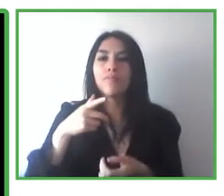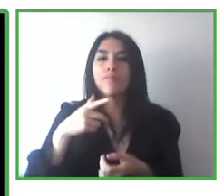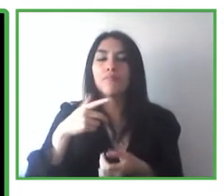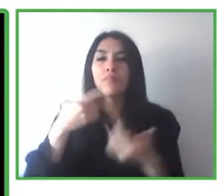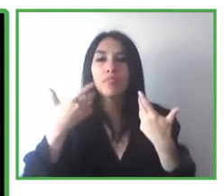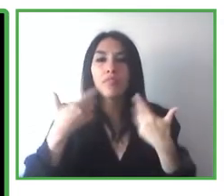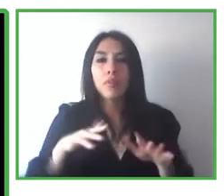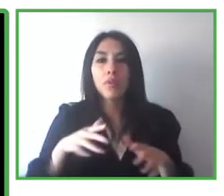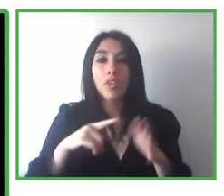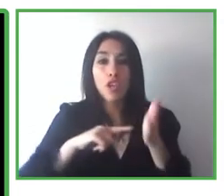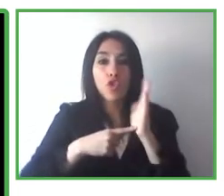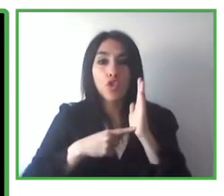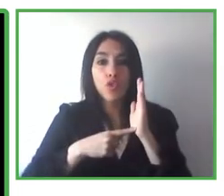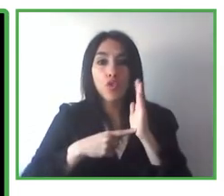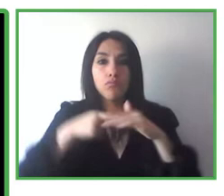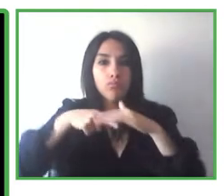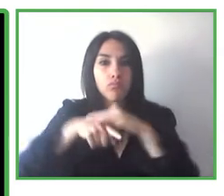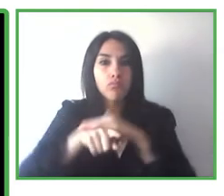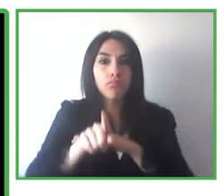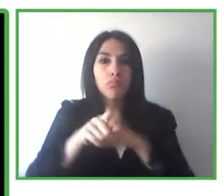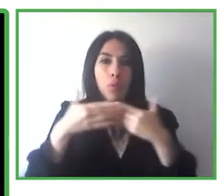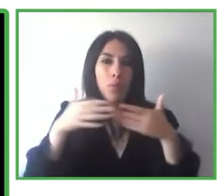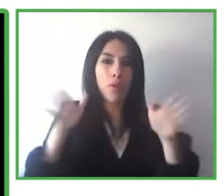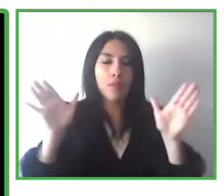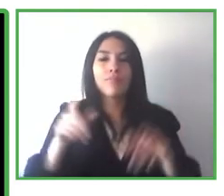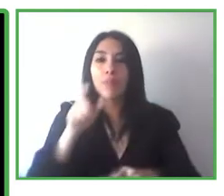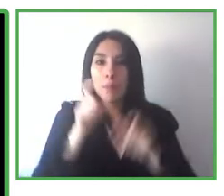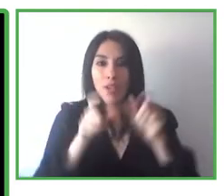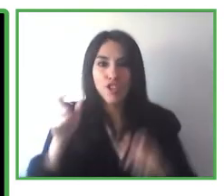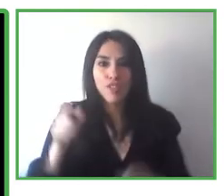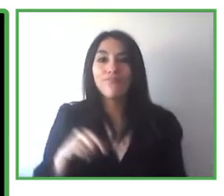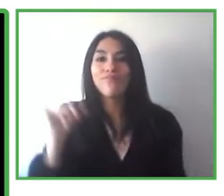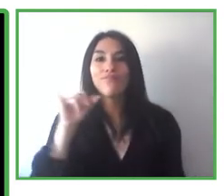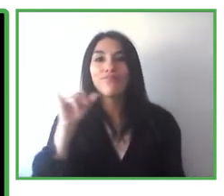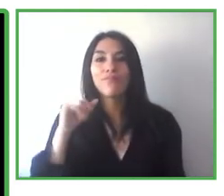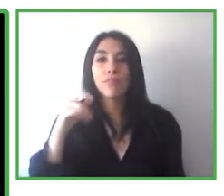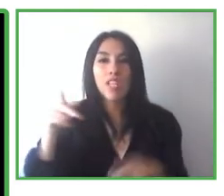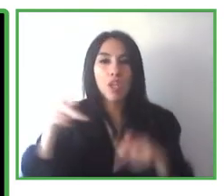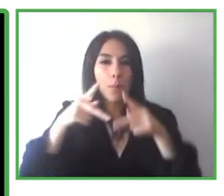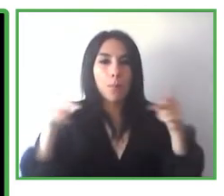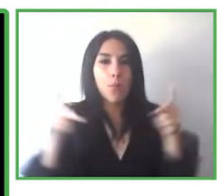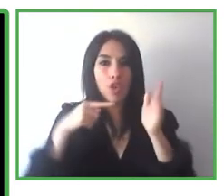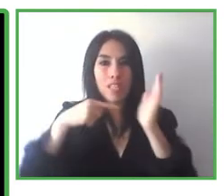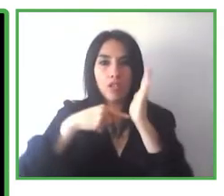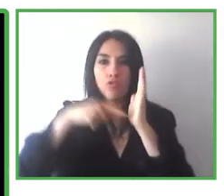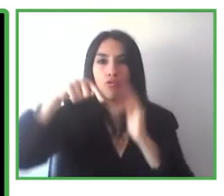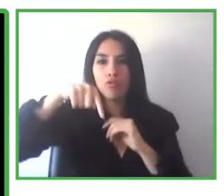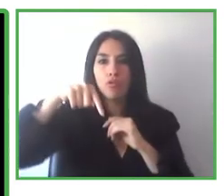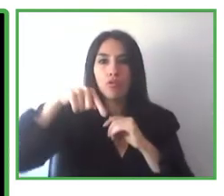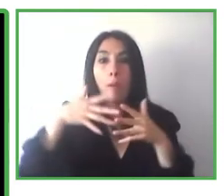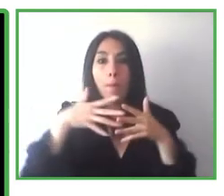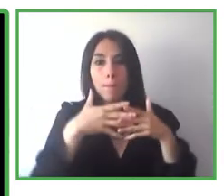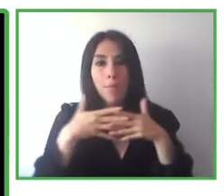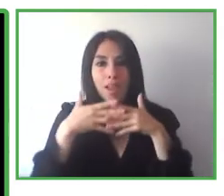It's much more accessible for everyone. And the MIT review, they echoed this technology, and they